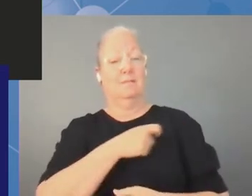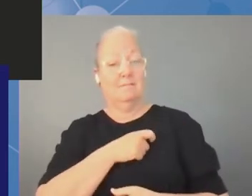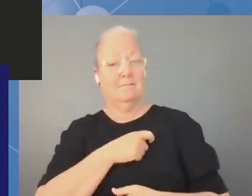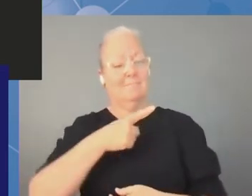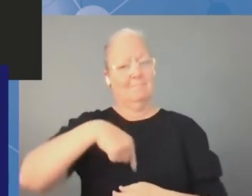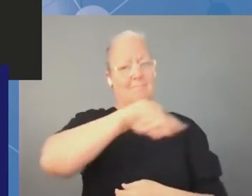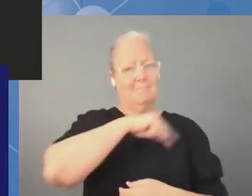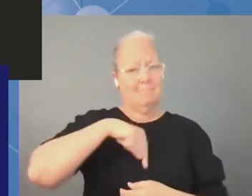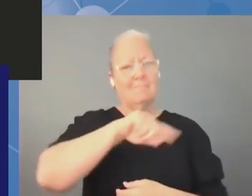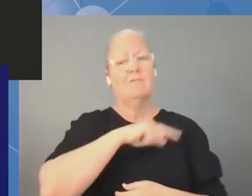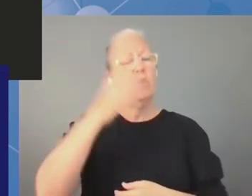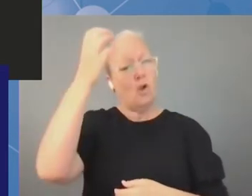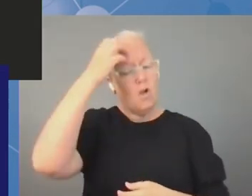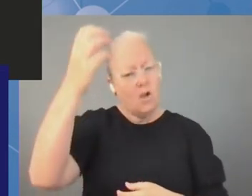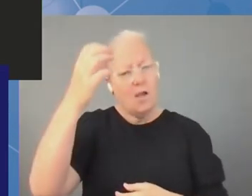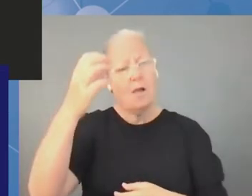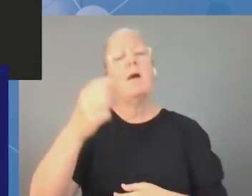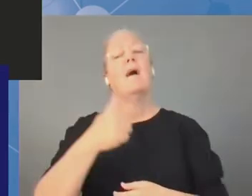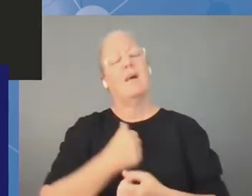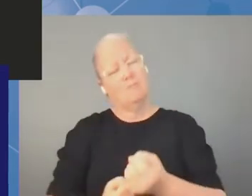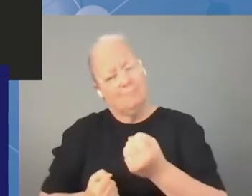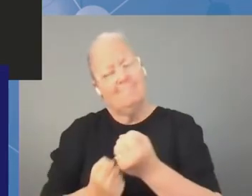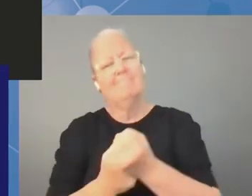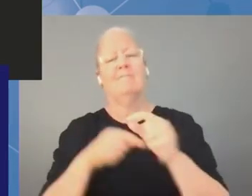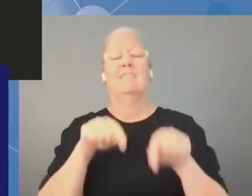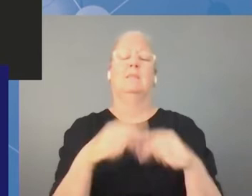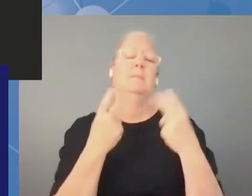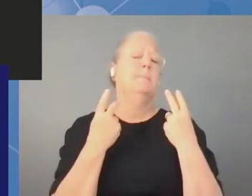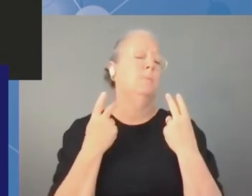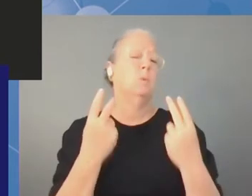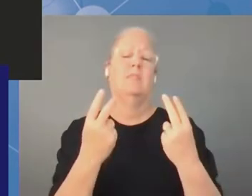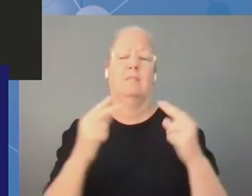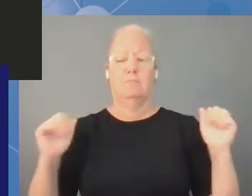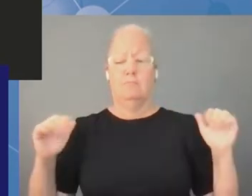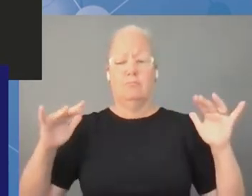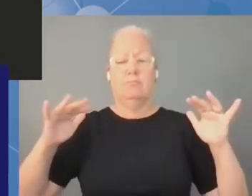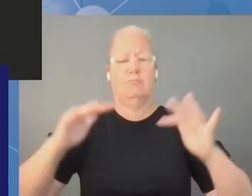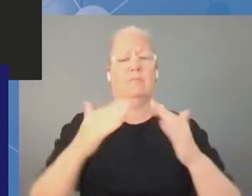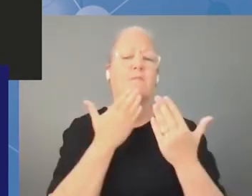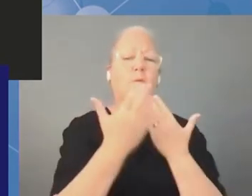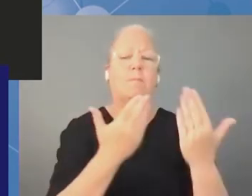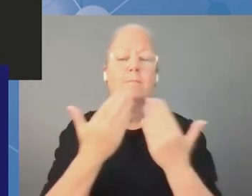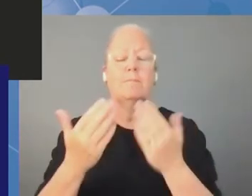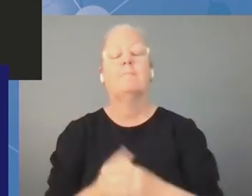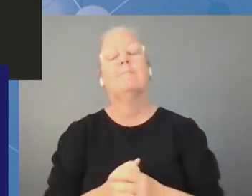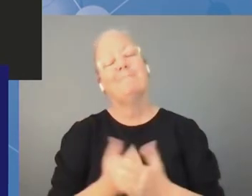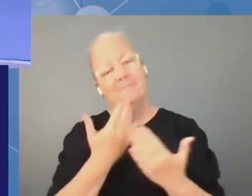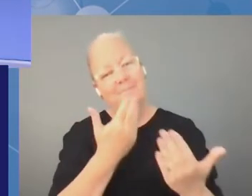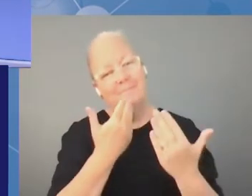supporting this important forum thank you thank you very much way please